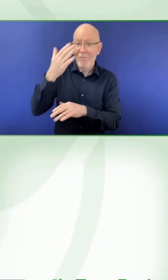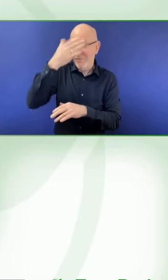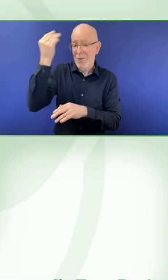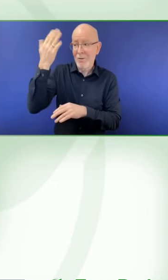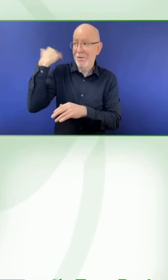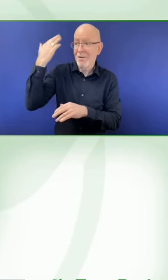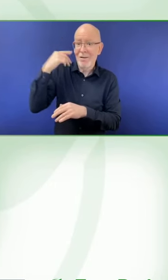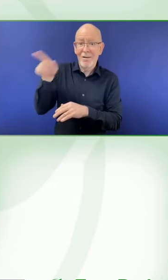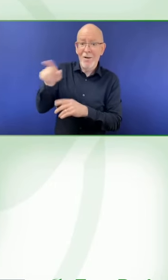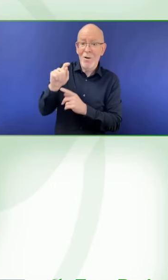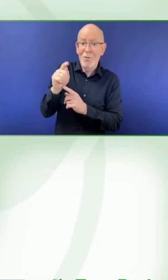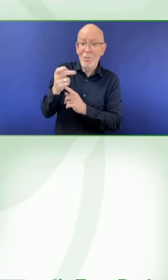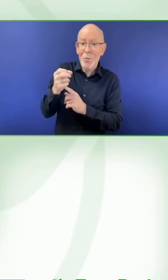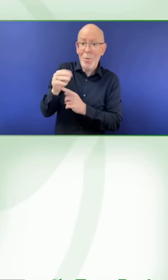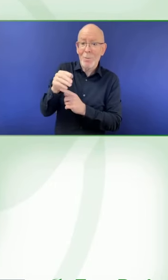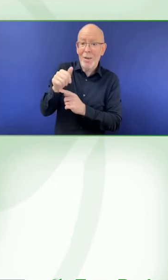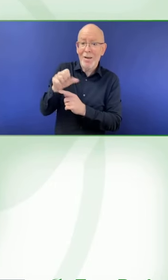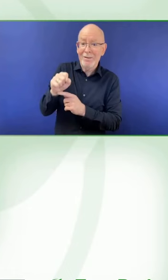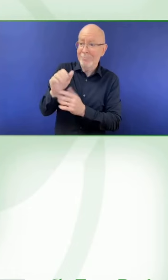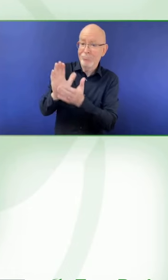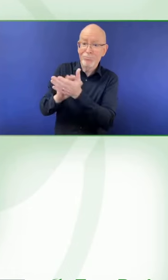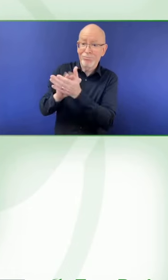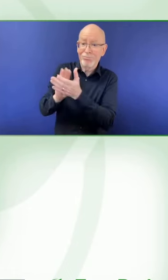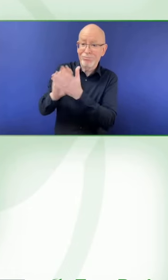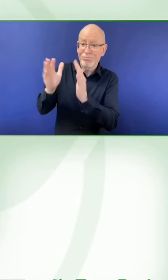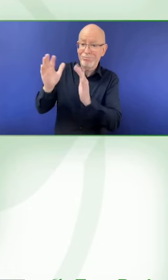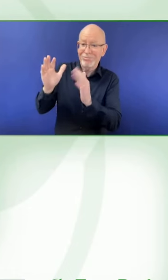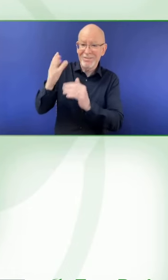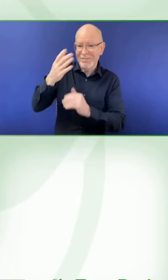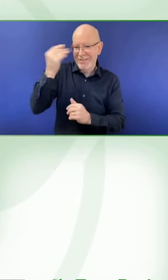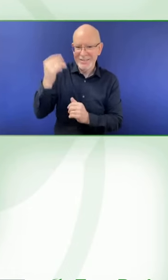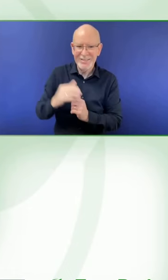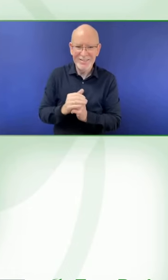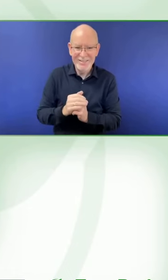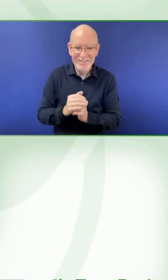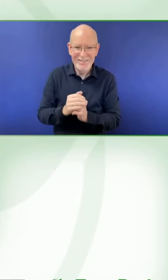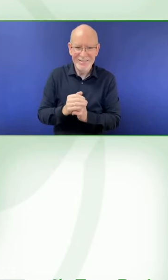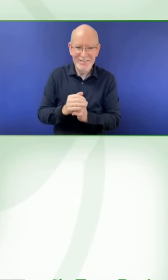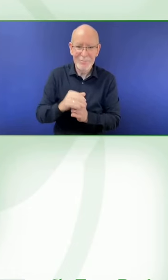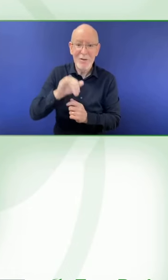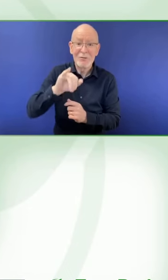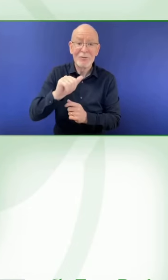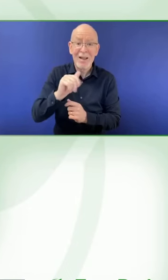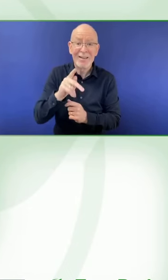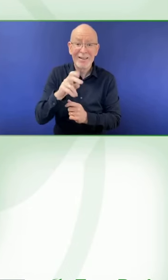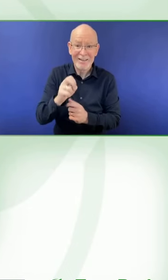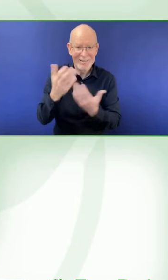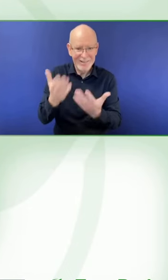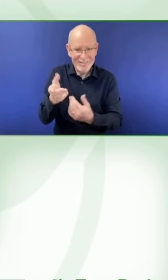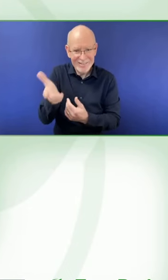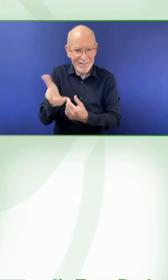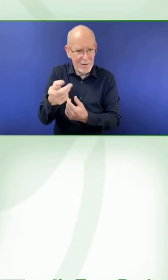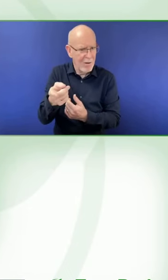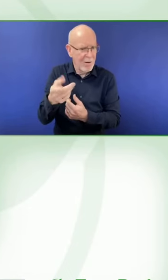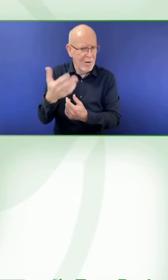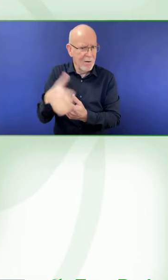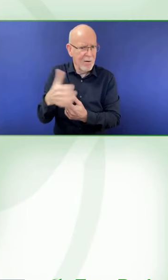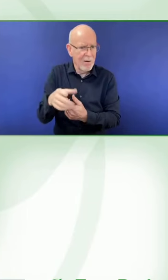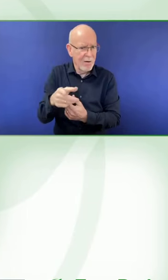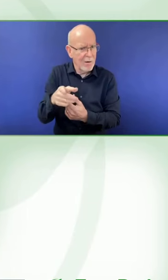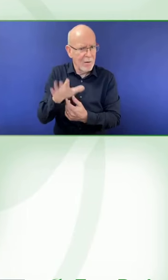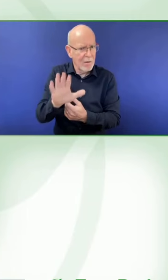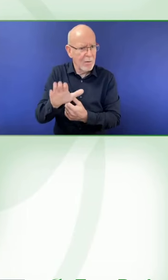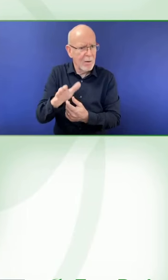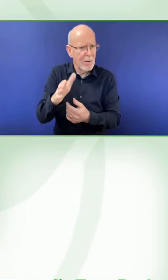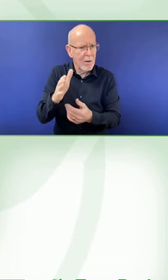we are working on the champions model and we have more than 150 accessibility champions on different levels. have three